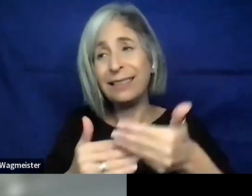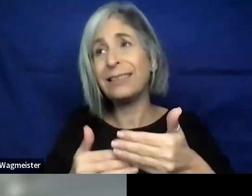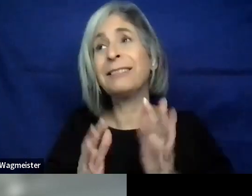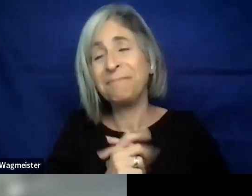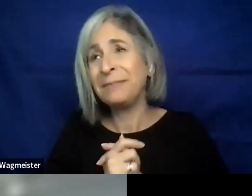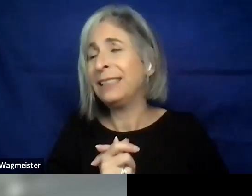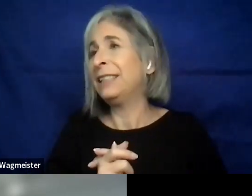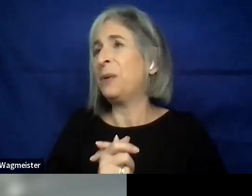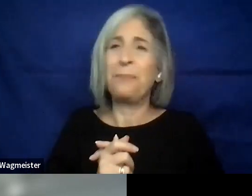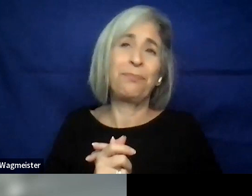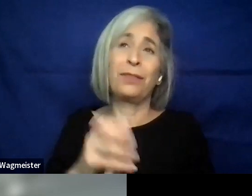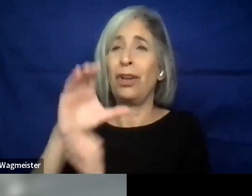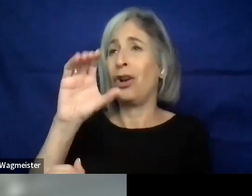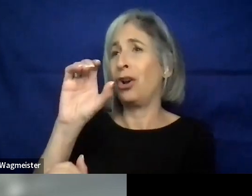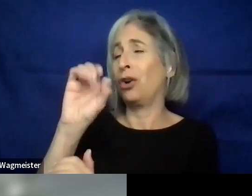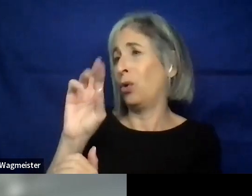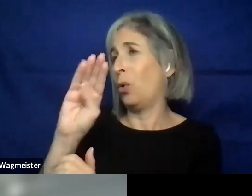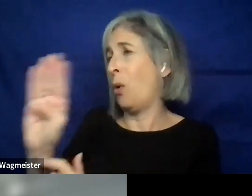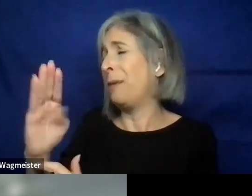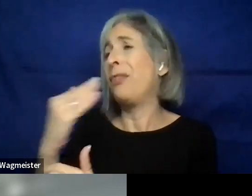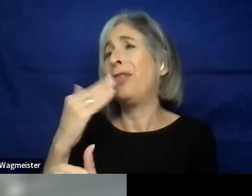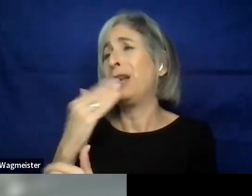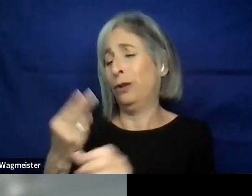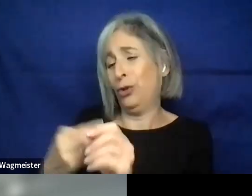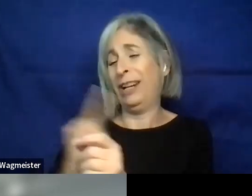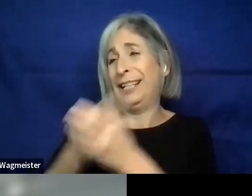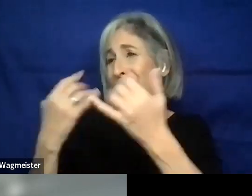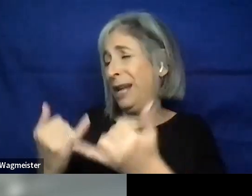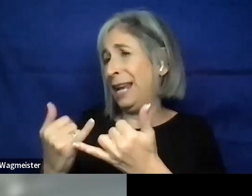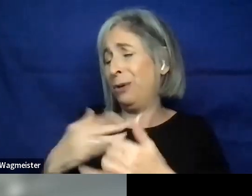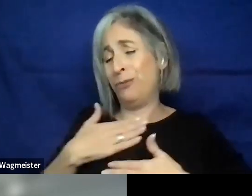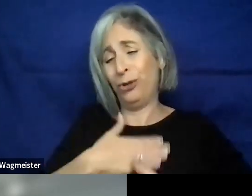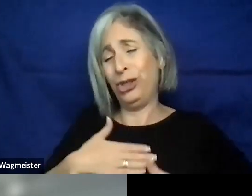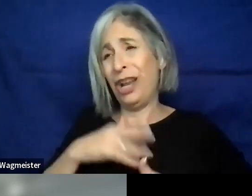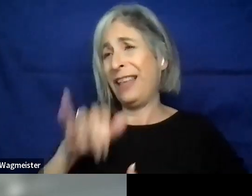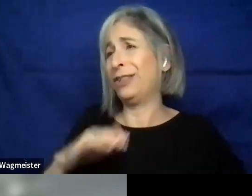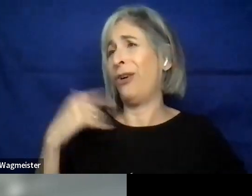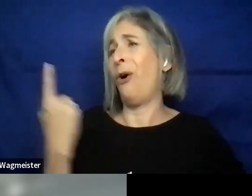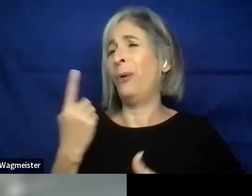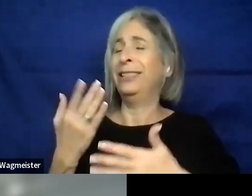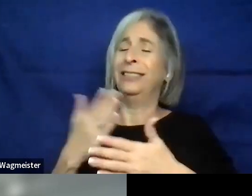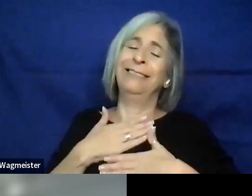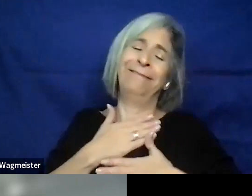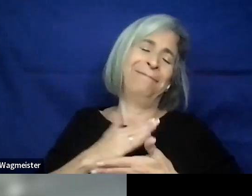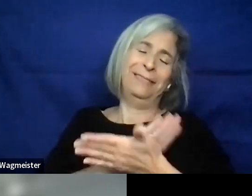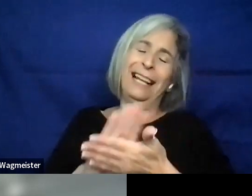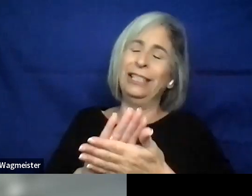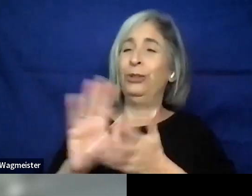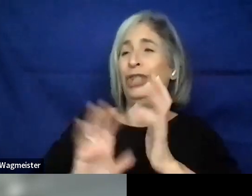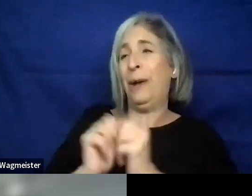So, so Corb, thanks so much for making time to join us today. We appreciate it. It's always lovely to get a chance to chat with you.